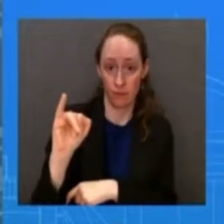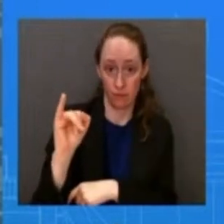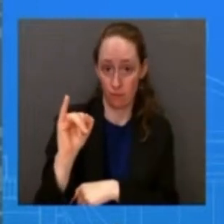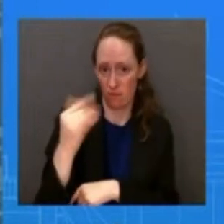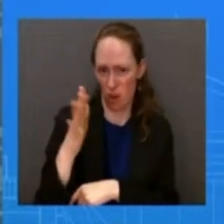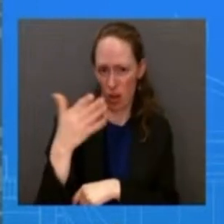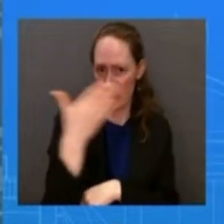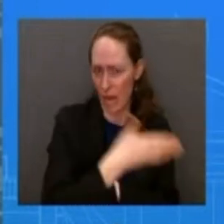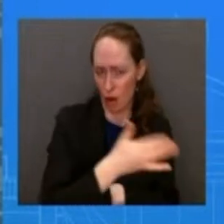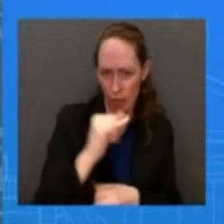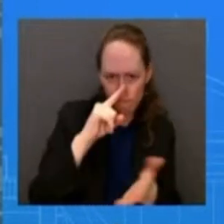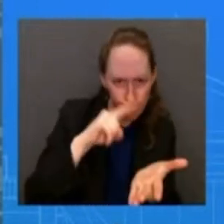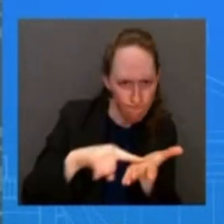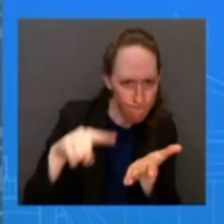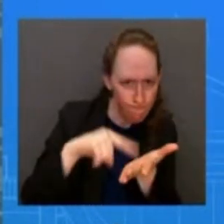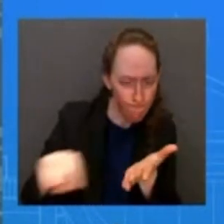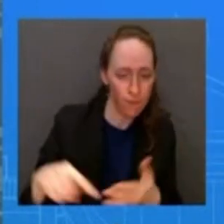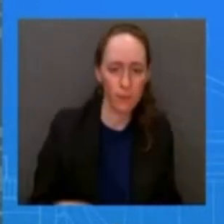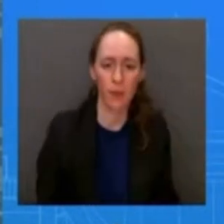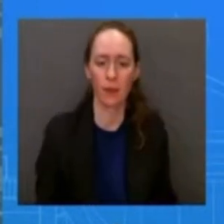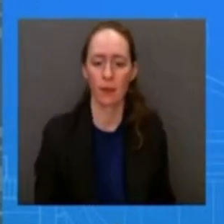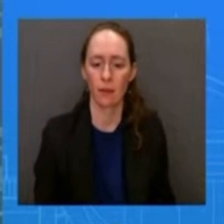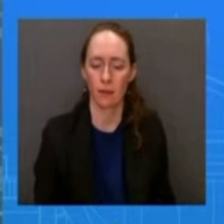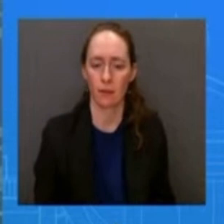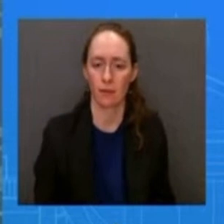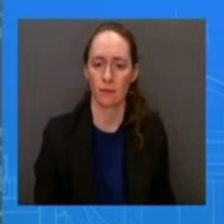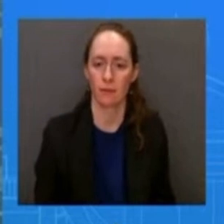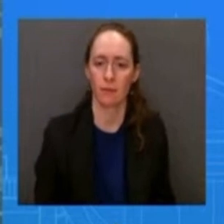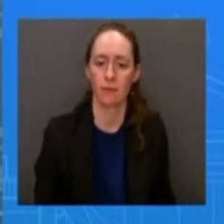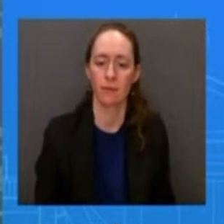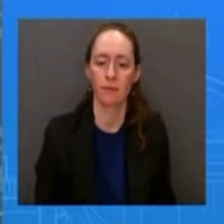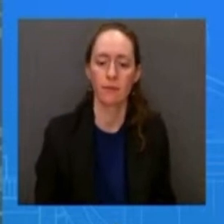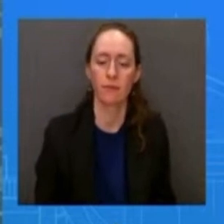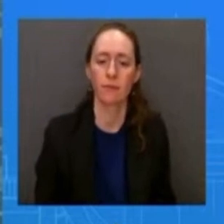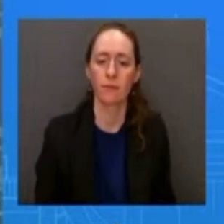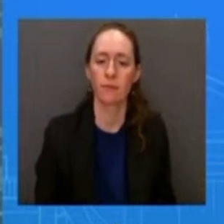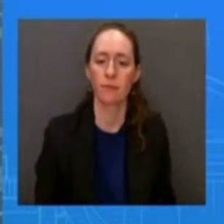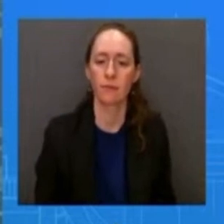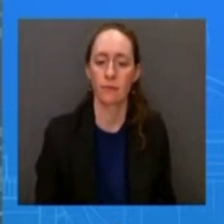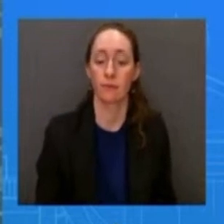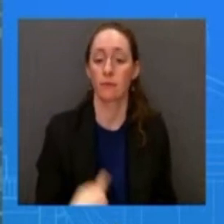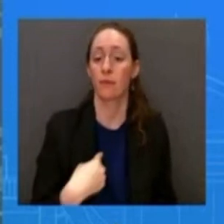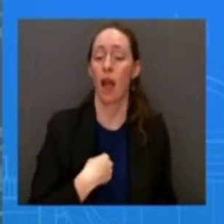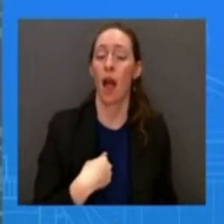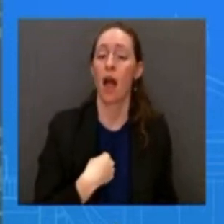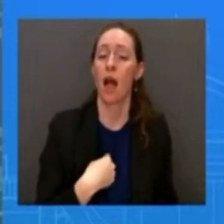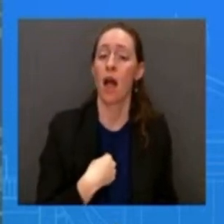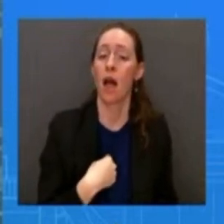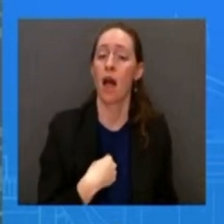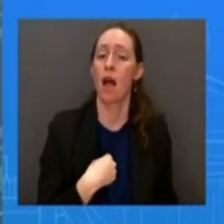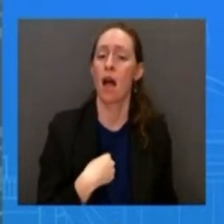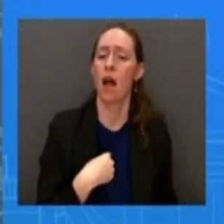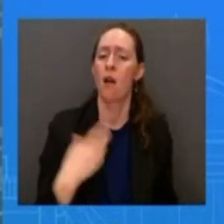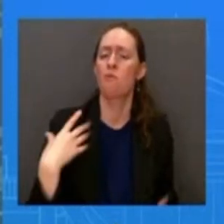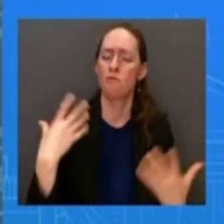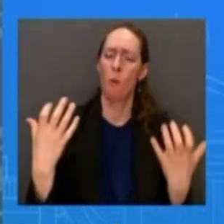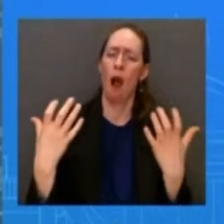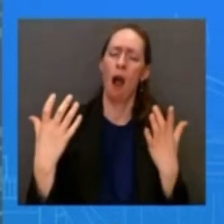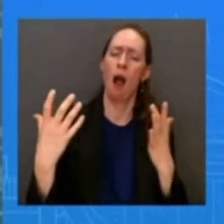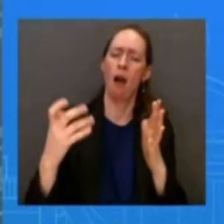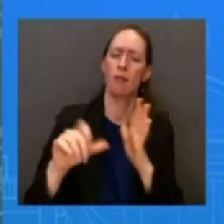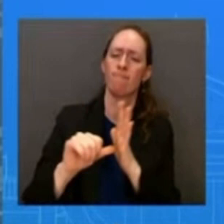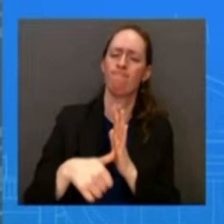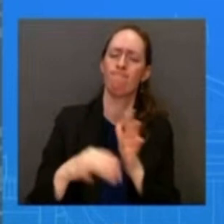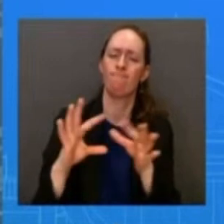can and but i i do want to say and i've said this moments ago is that this is a president that has been a leader